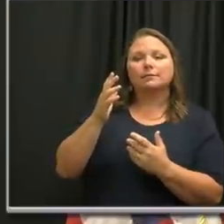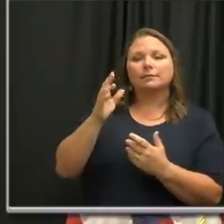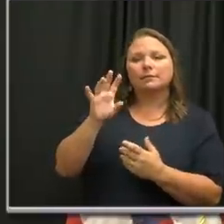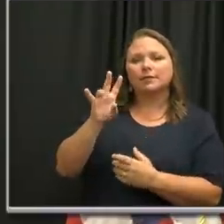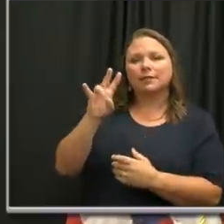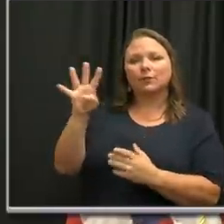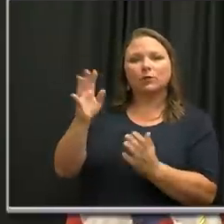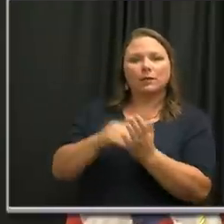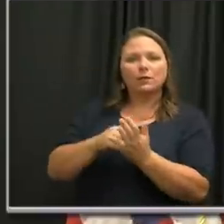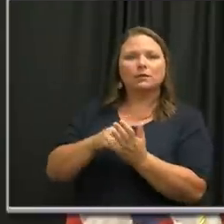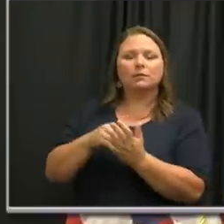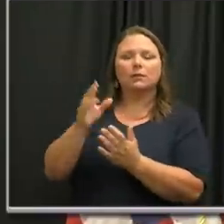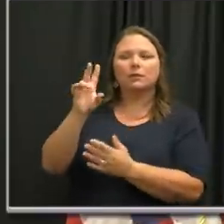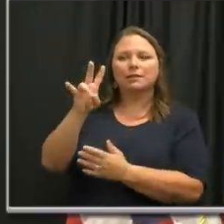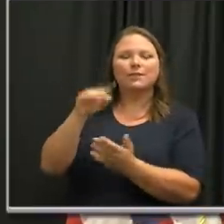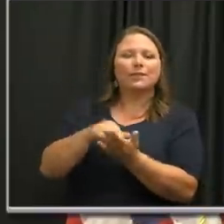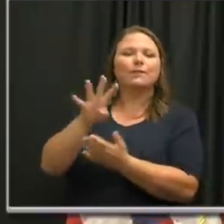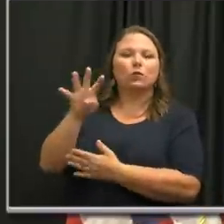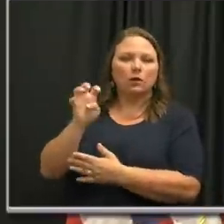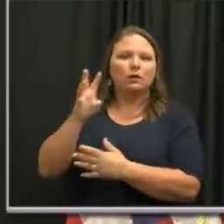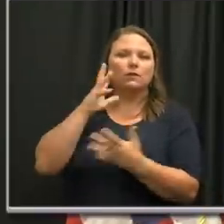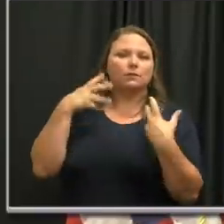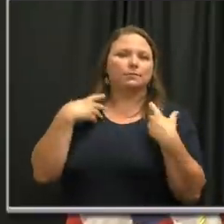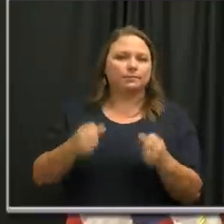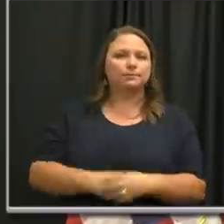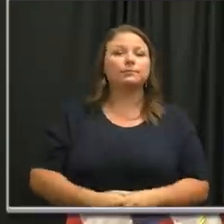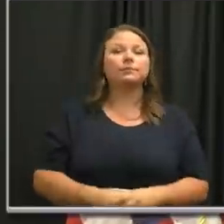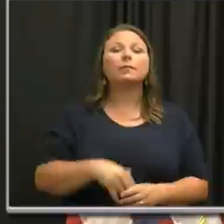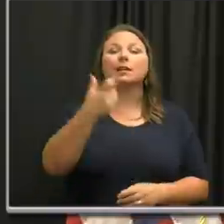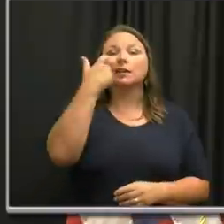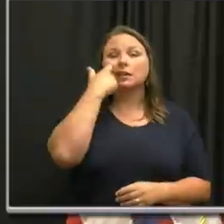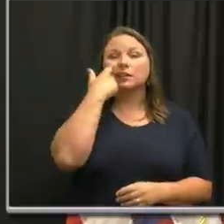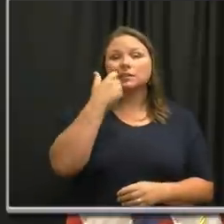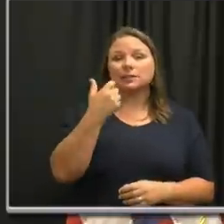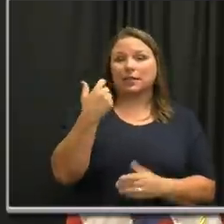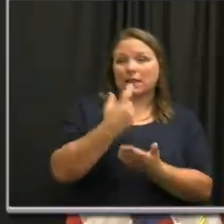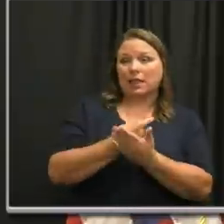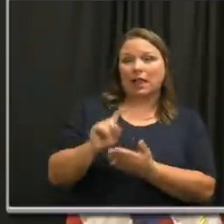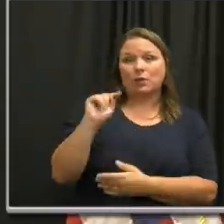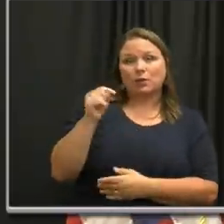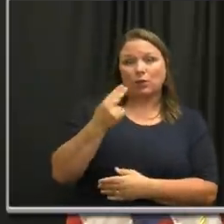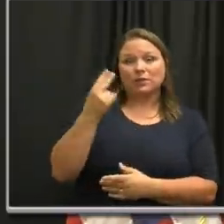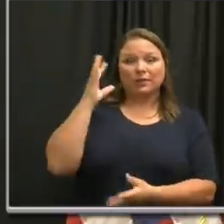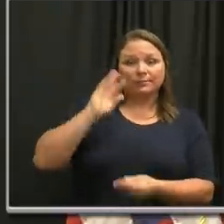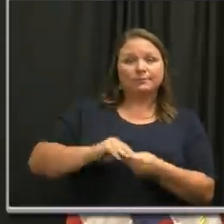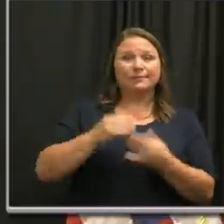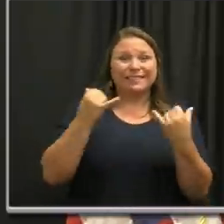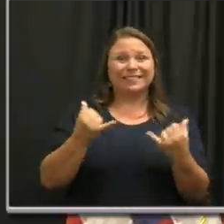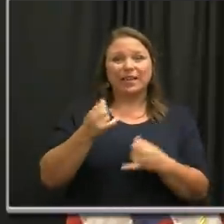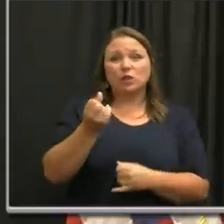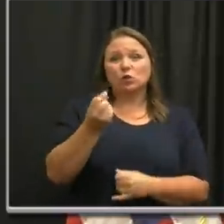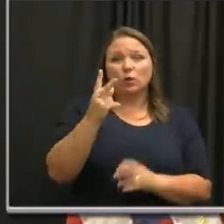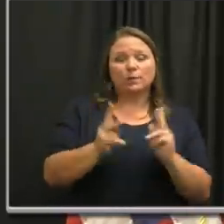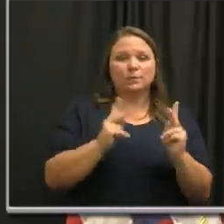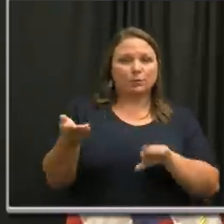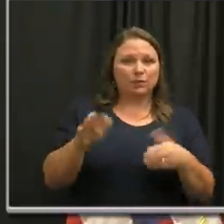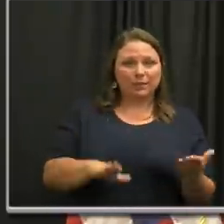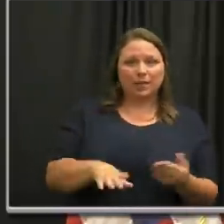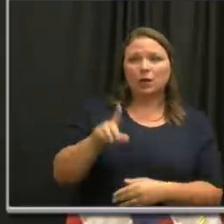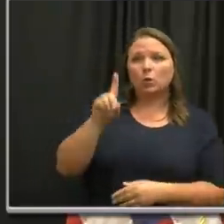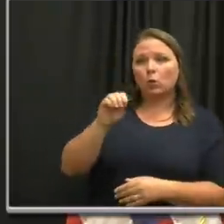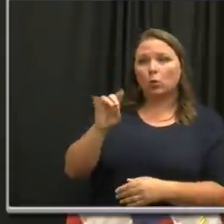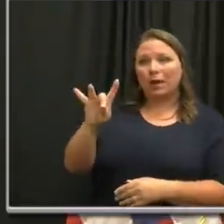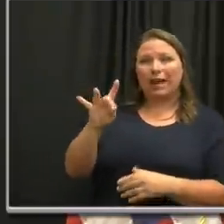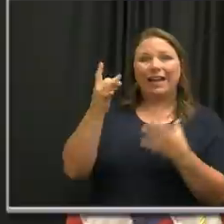virus. Since our update last week, 12 Nashvillians have died of COVID-19. 108 Nashvillians